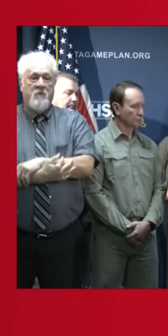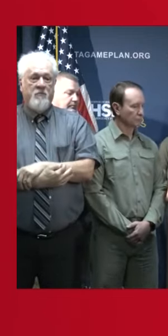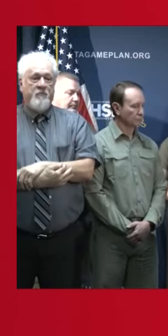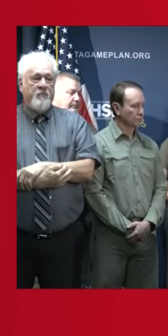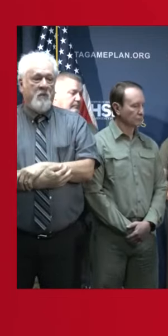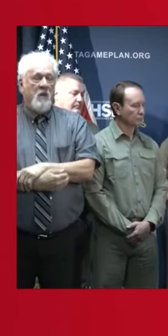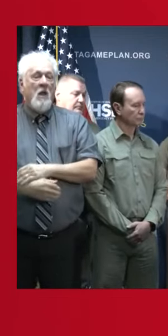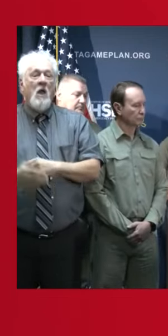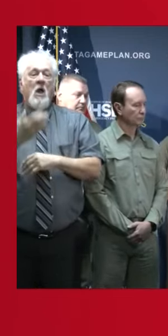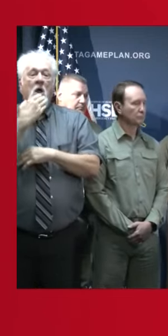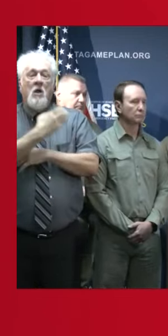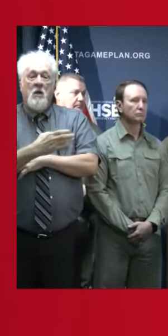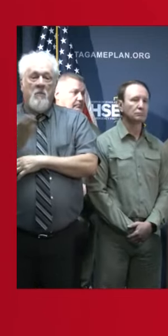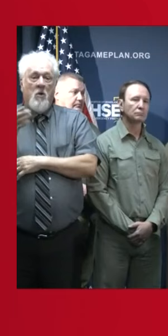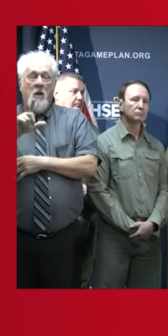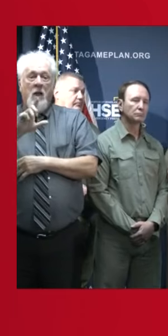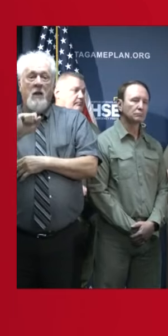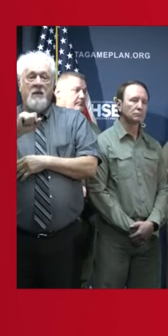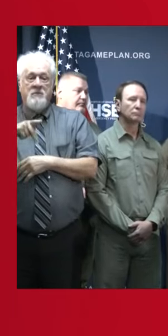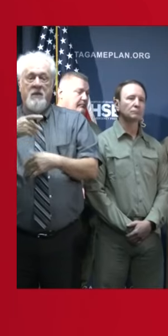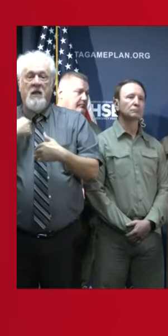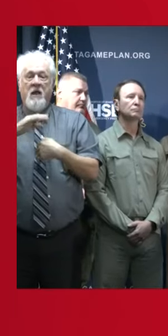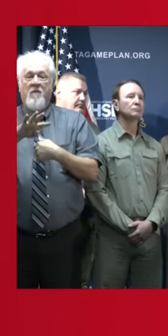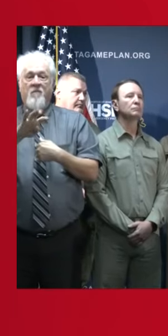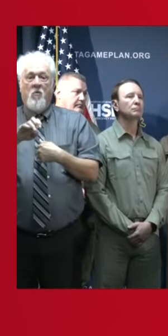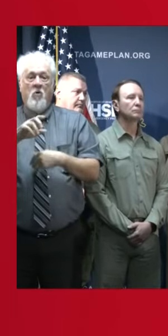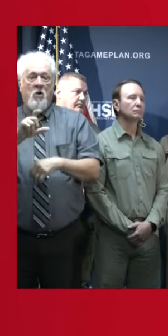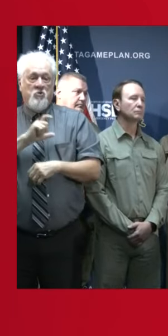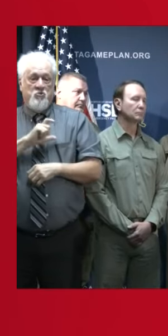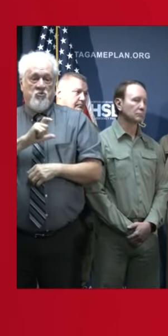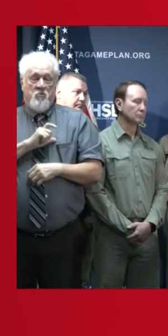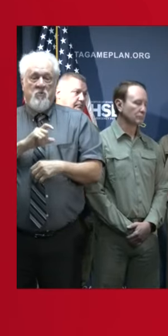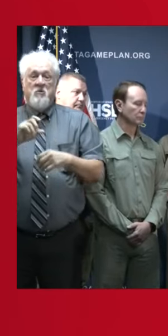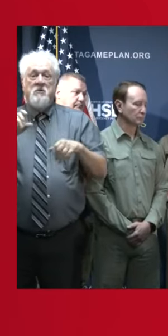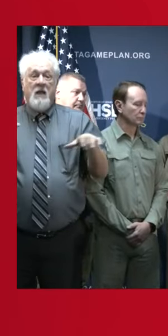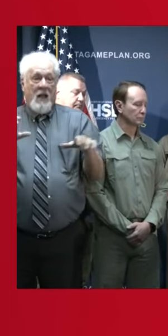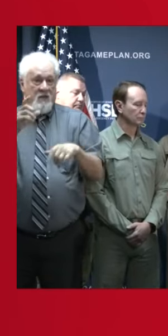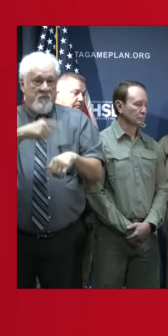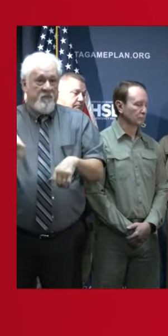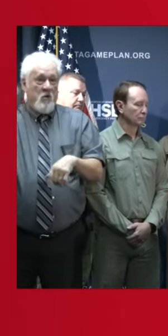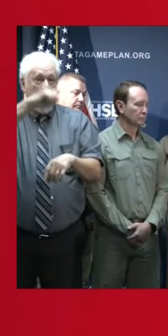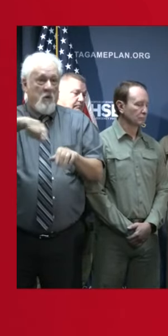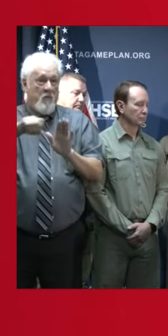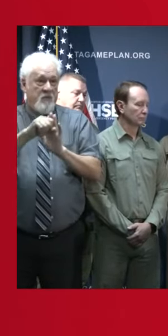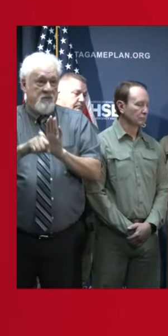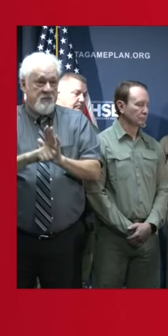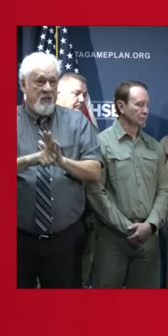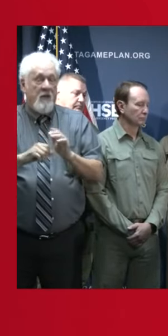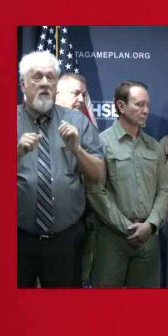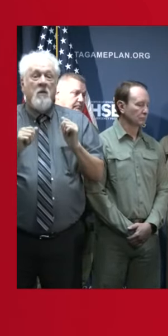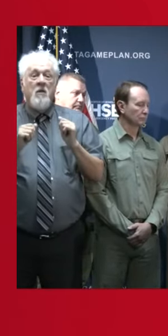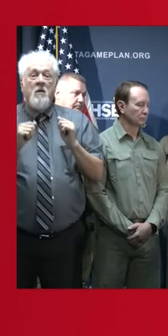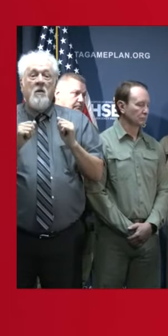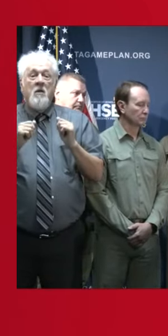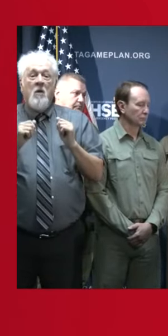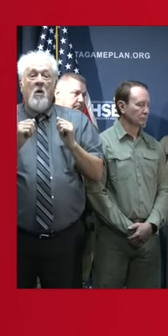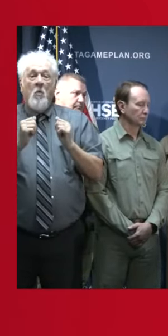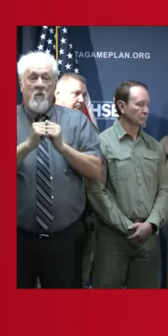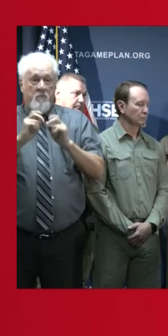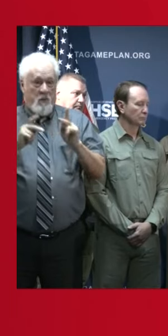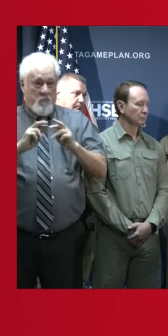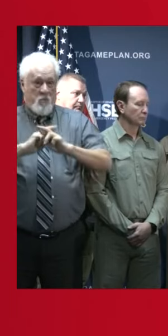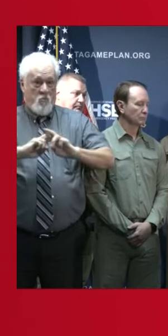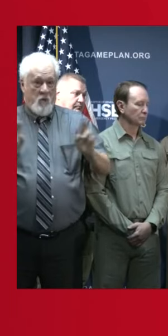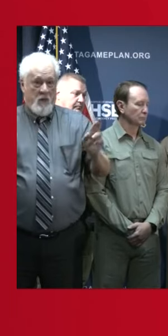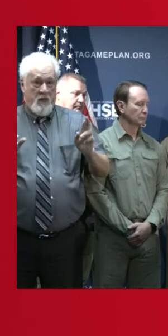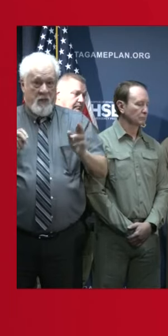Good morning, everyone. LSP has over 400 troopers active across the state, with the additional personnel available and